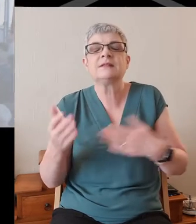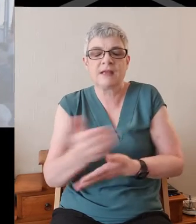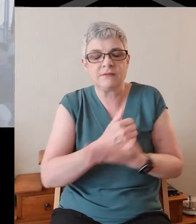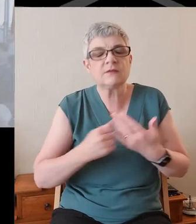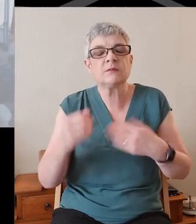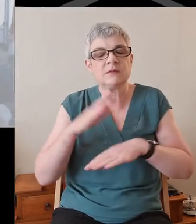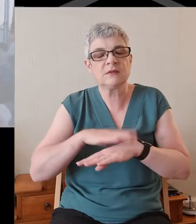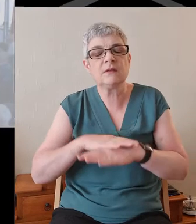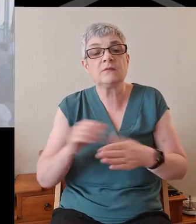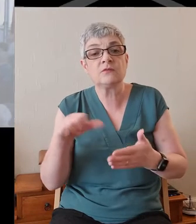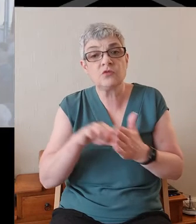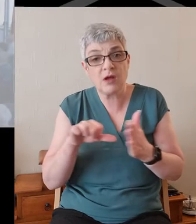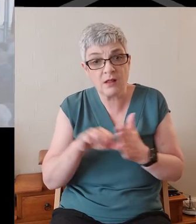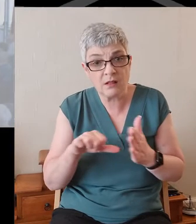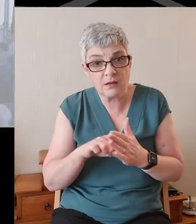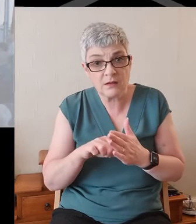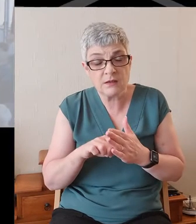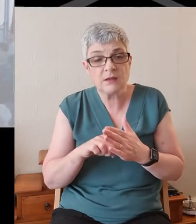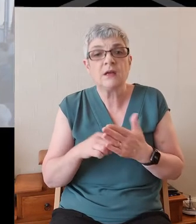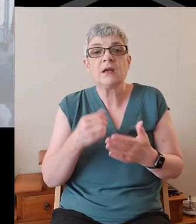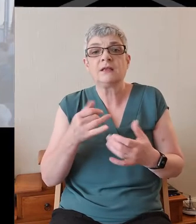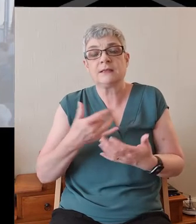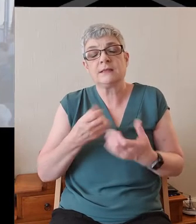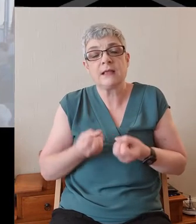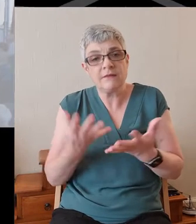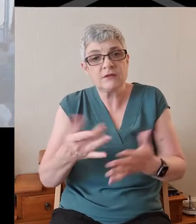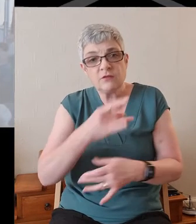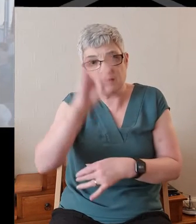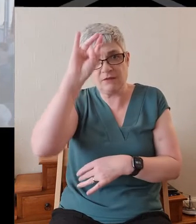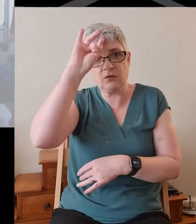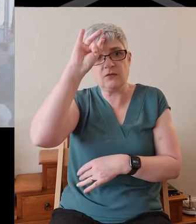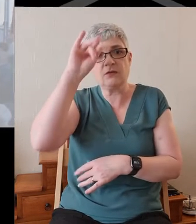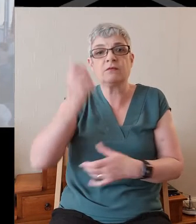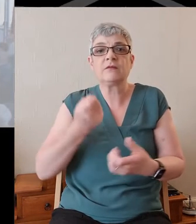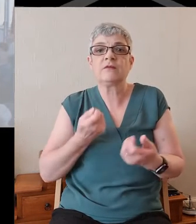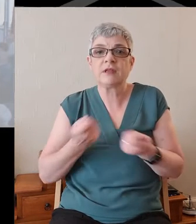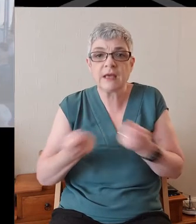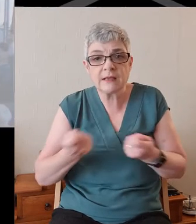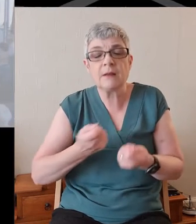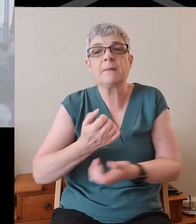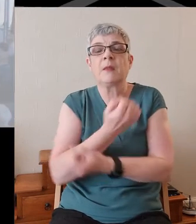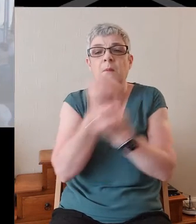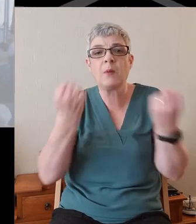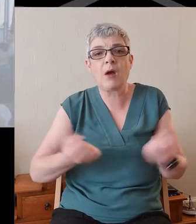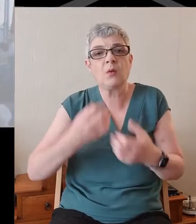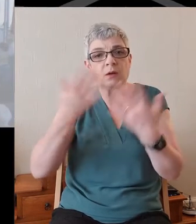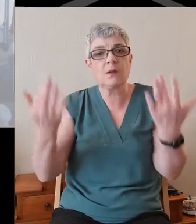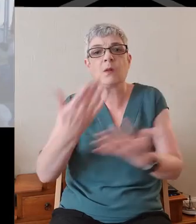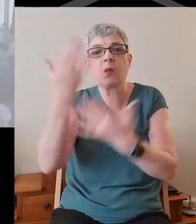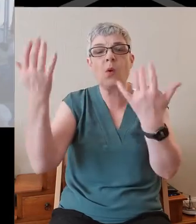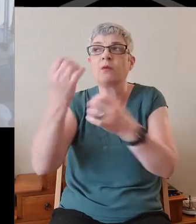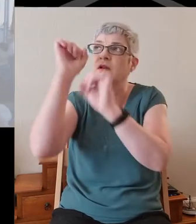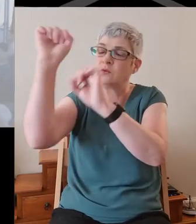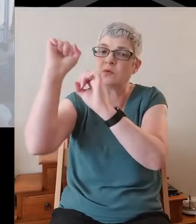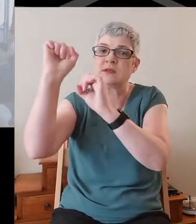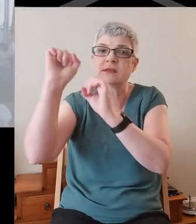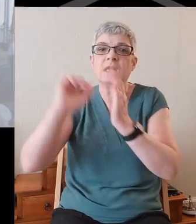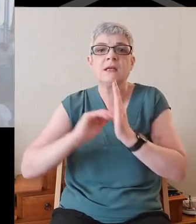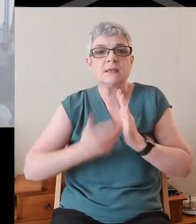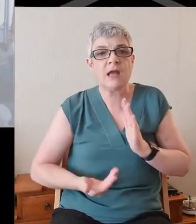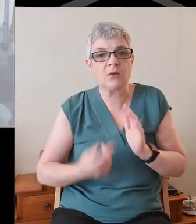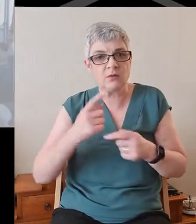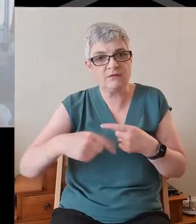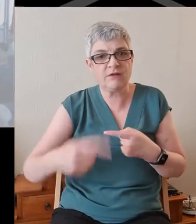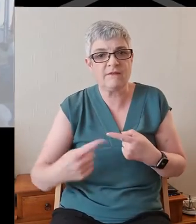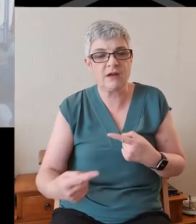and and provide us to the kingdom, of kingdom, of power, and of the way of Jesus. Amen.